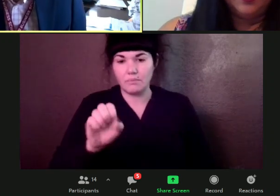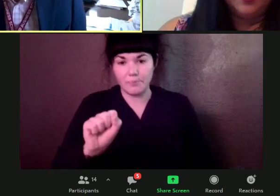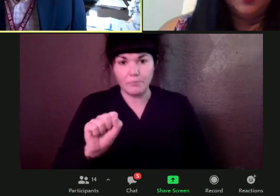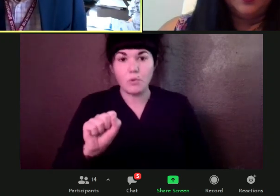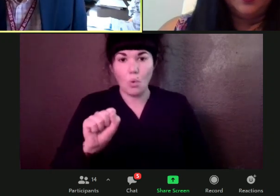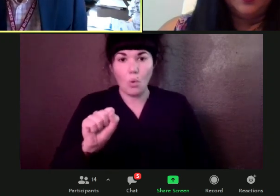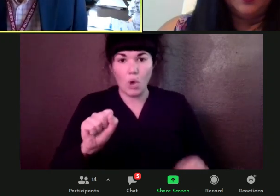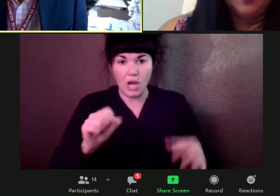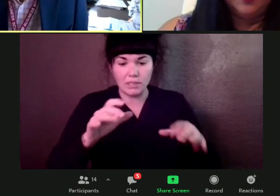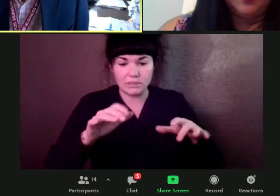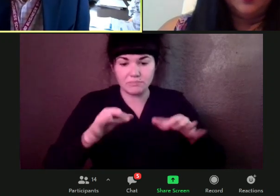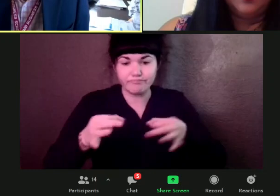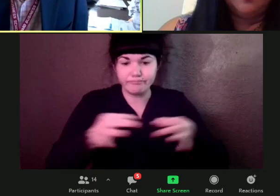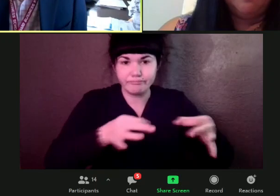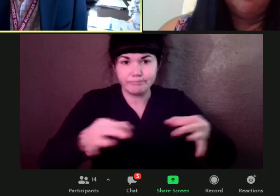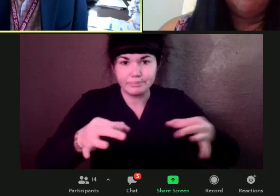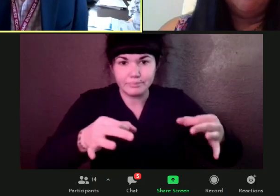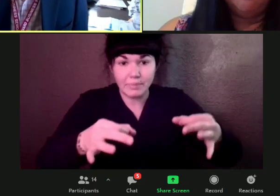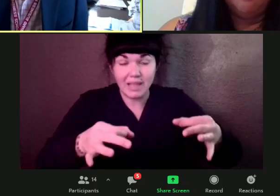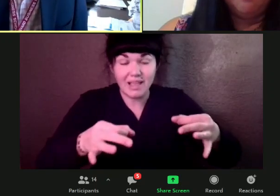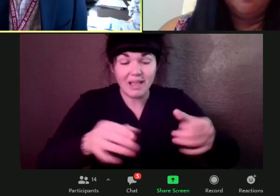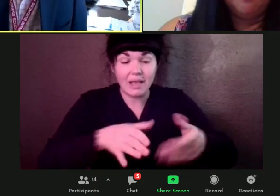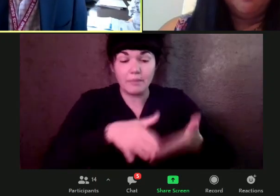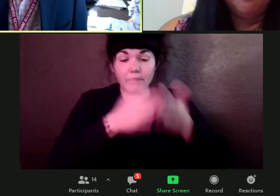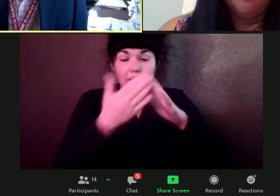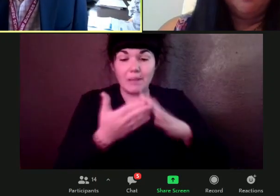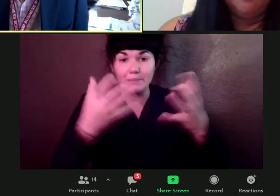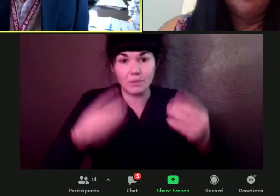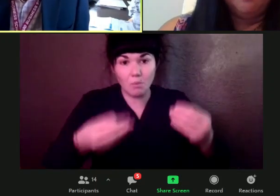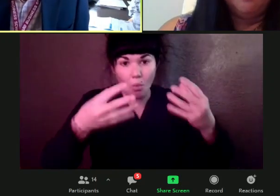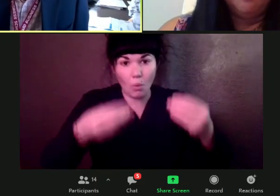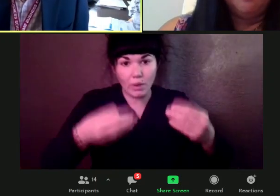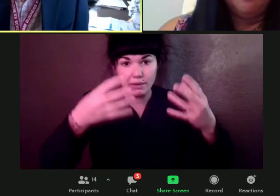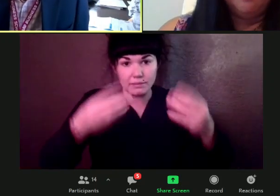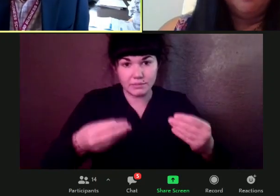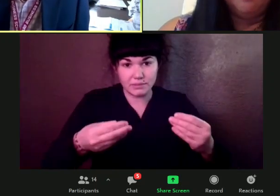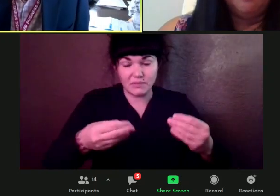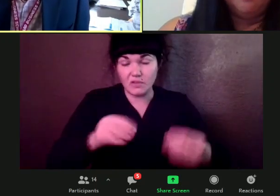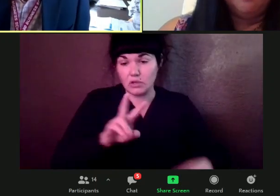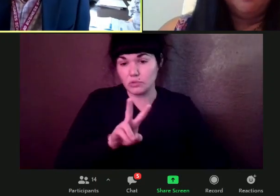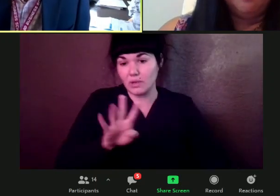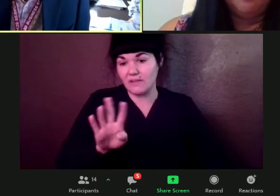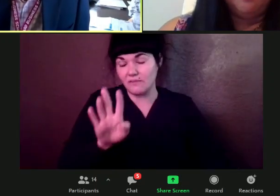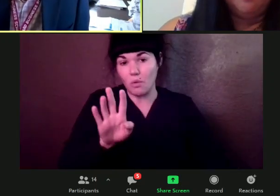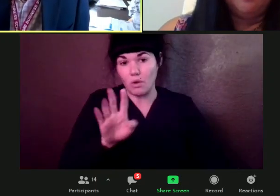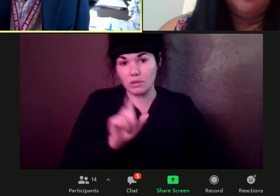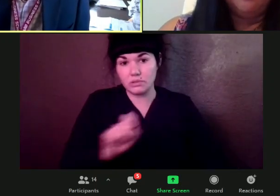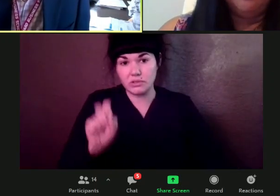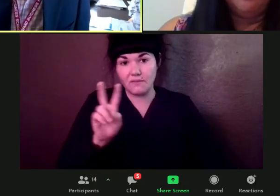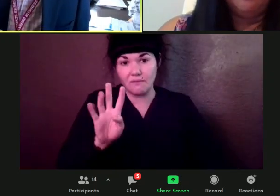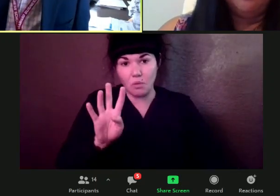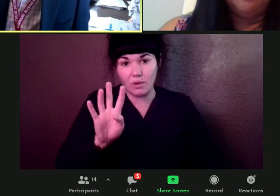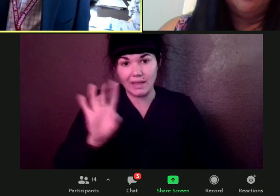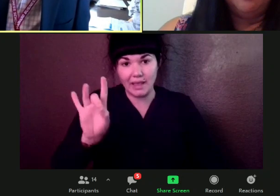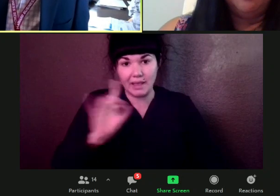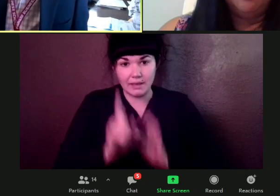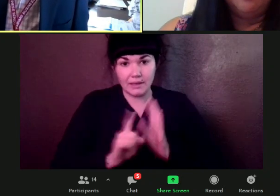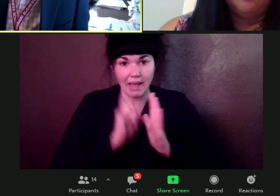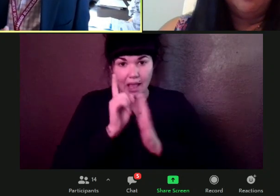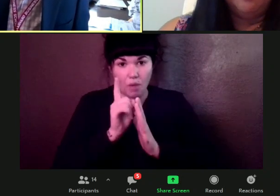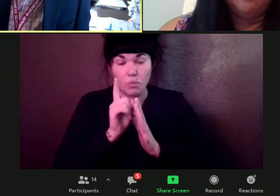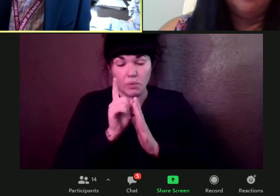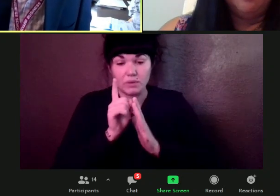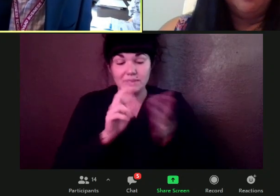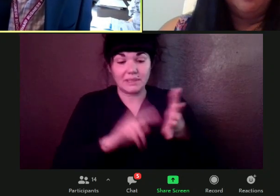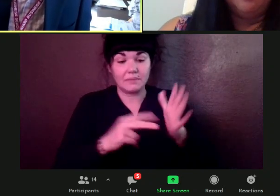of time will automatically be, um, a breeding ground, um, for the mold. And so in the event,